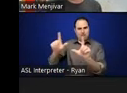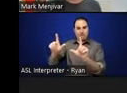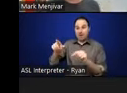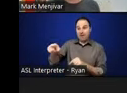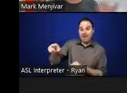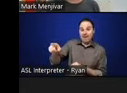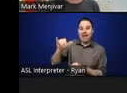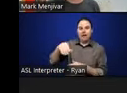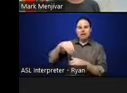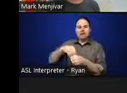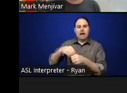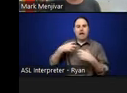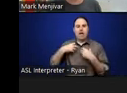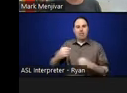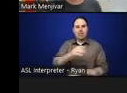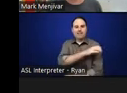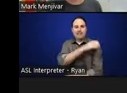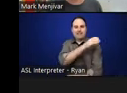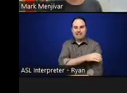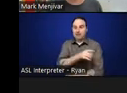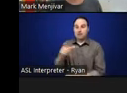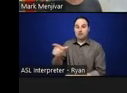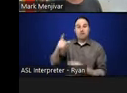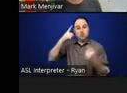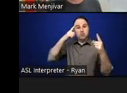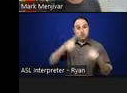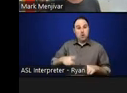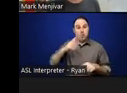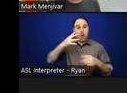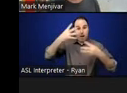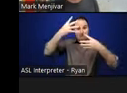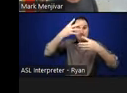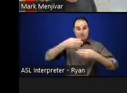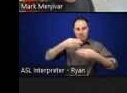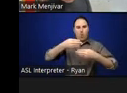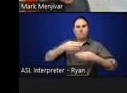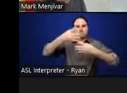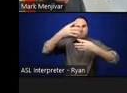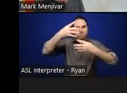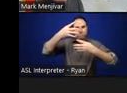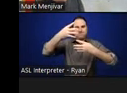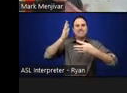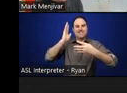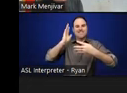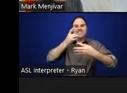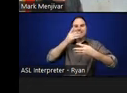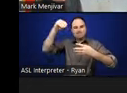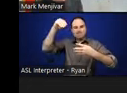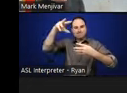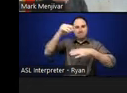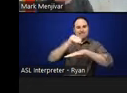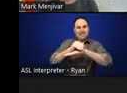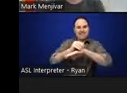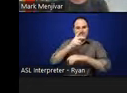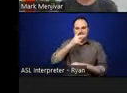their blinds open and leave the lights on at night so that people could begin to see it. And as we were thinking about it, right, so here's the images